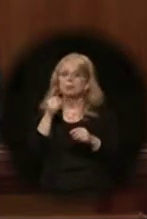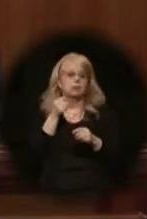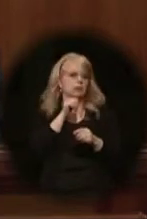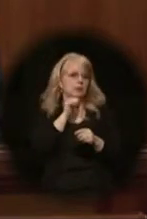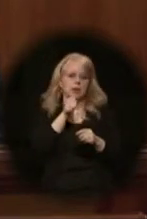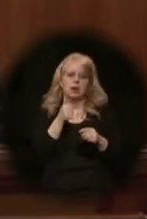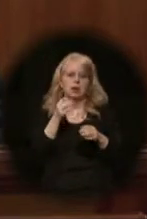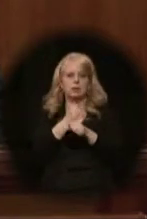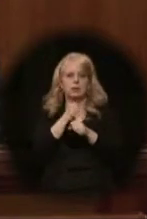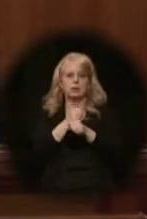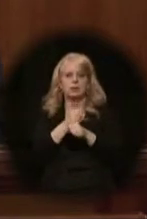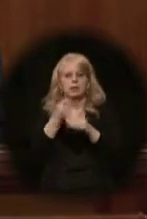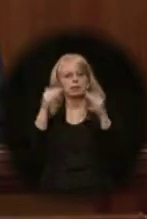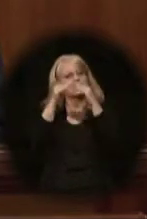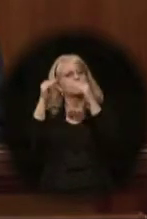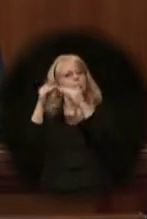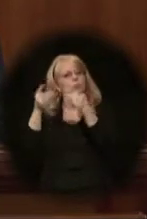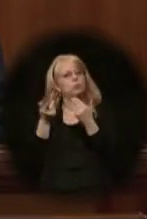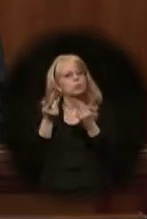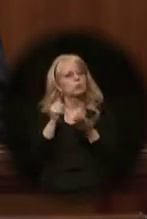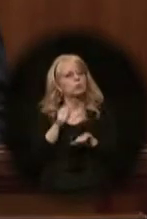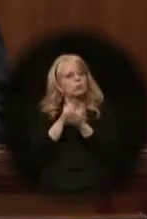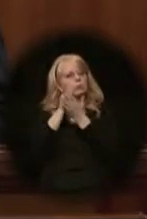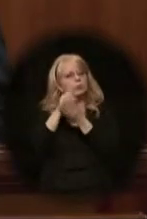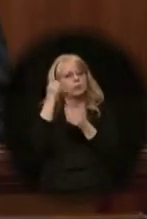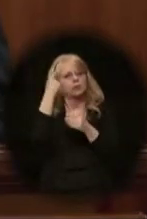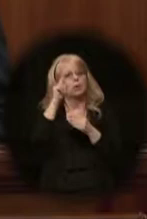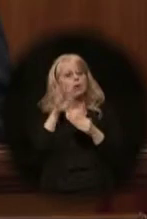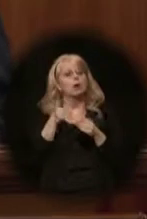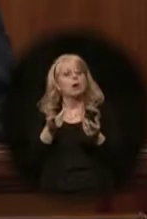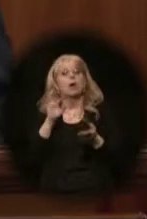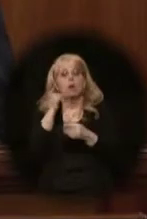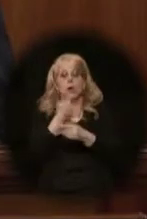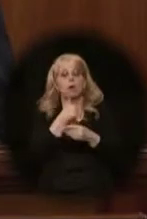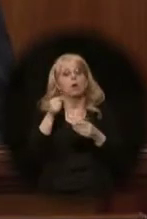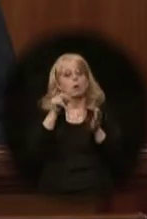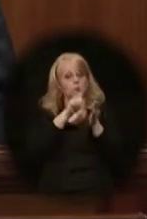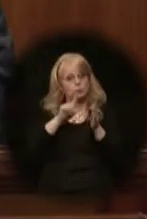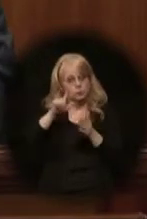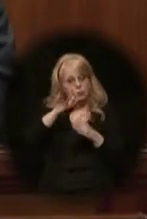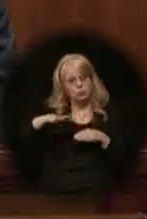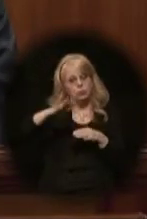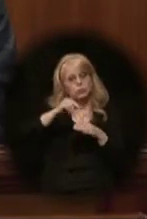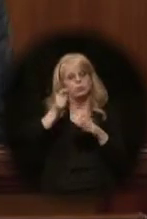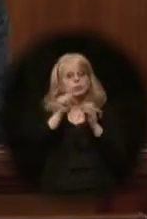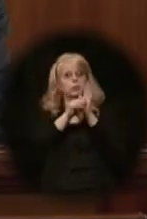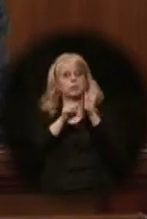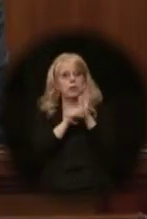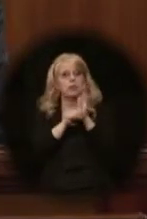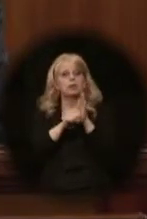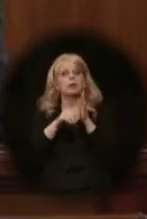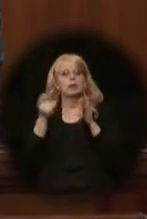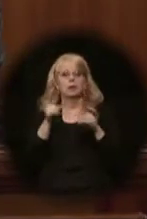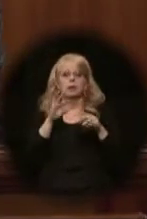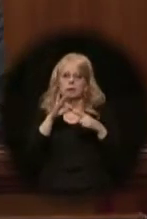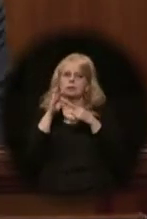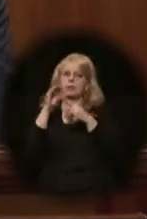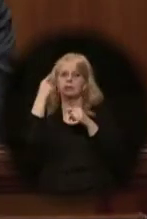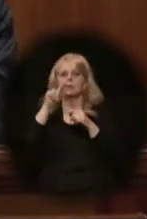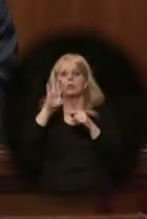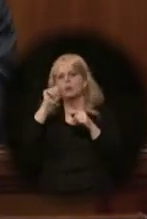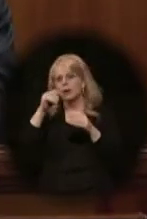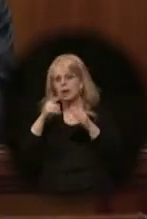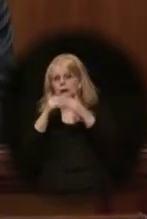and this is grossly unfair. I propose all local, state, and federal funding except some capped district administrative expenses